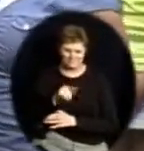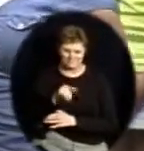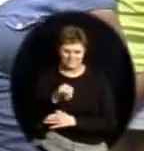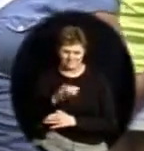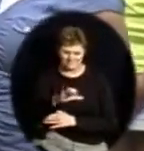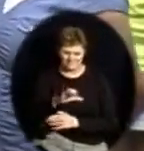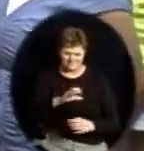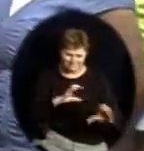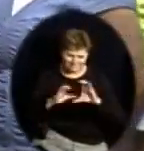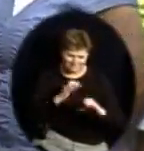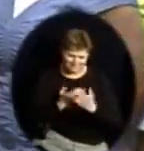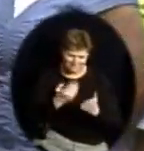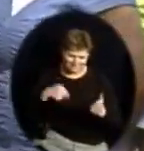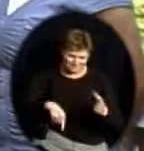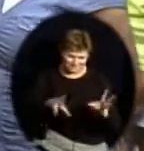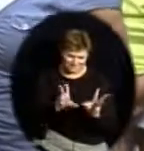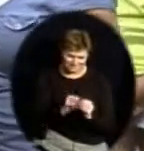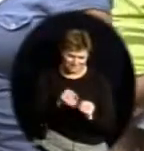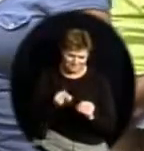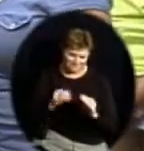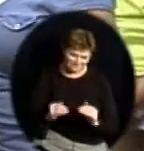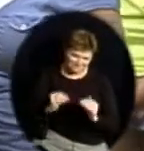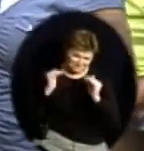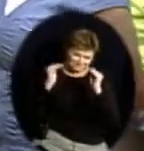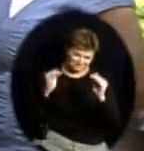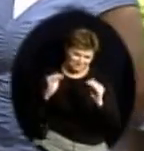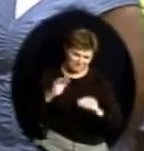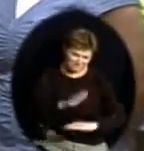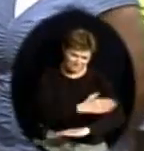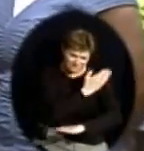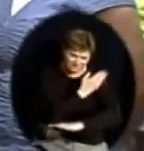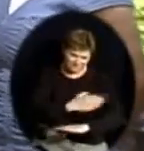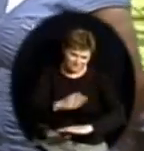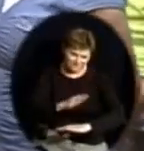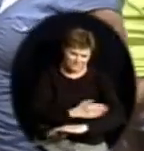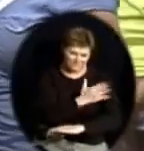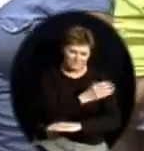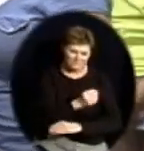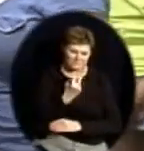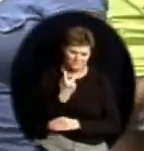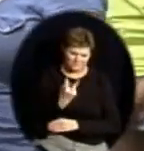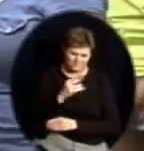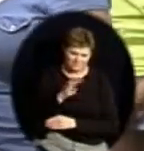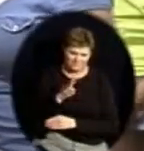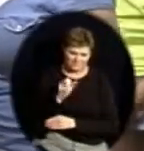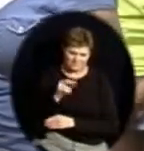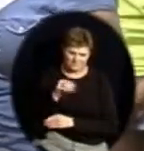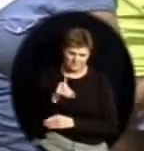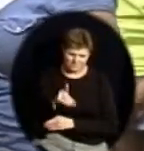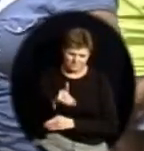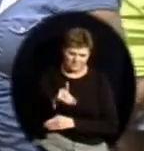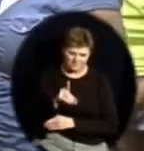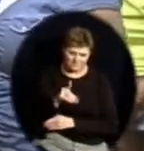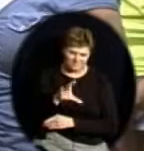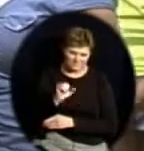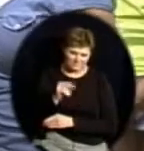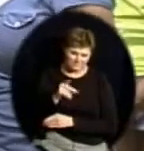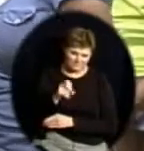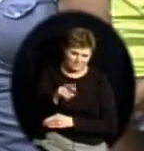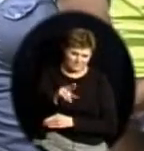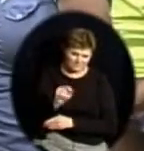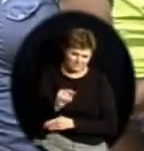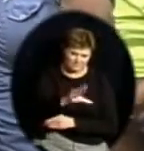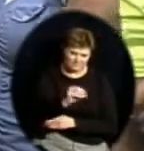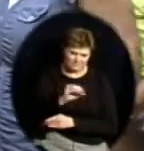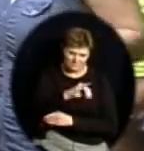member of the Advanced Choir. She's also in both concert and jazz bands at Oregon Trail. We can see that fine arts is sort of her